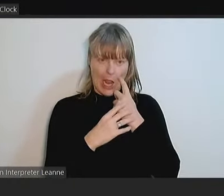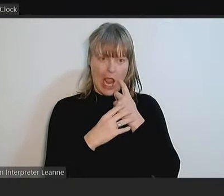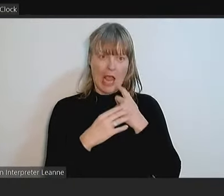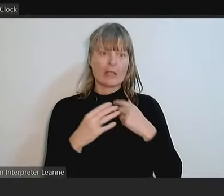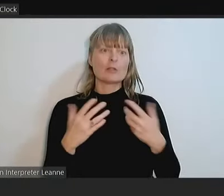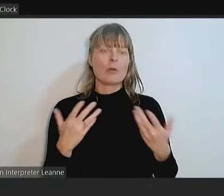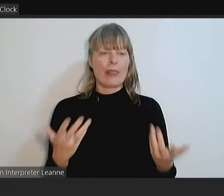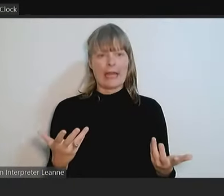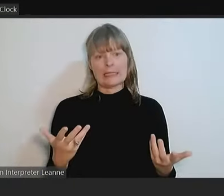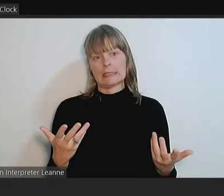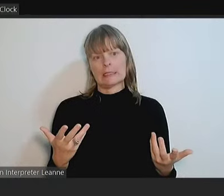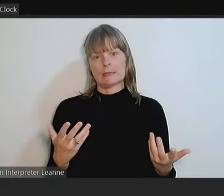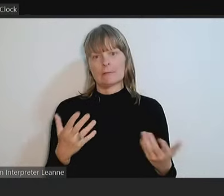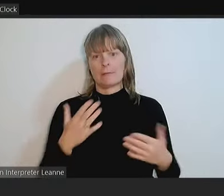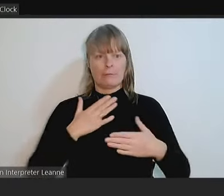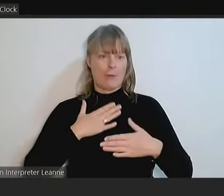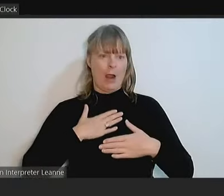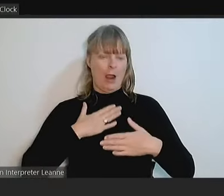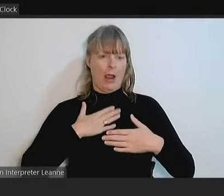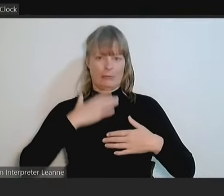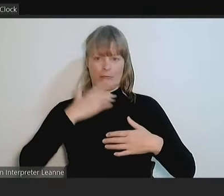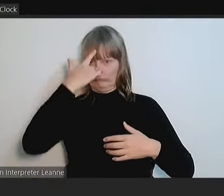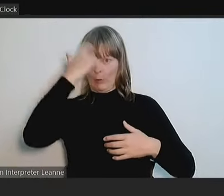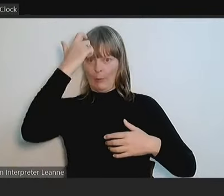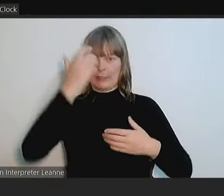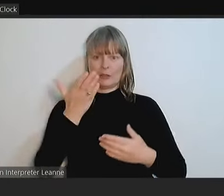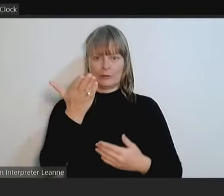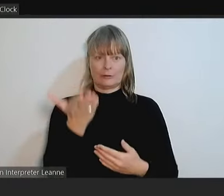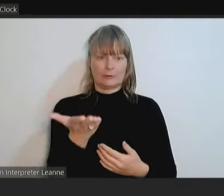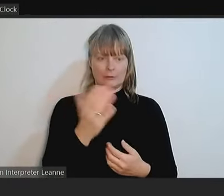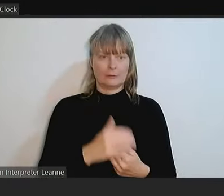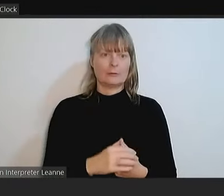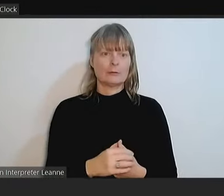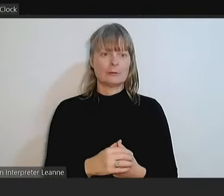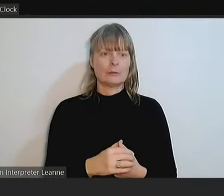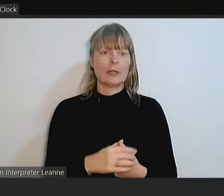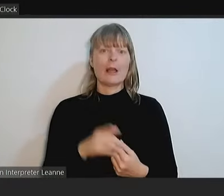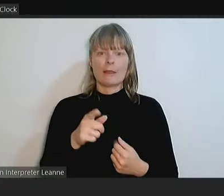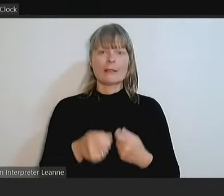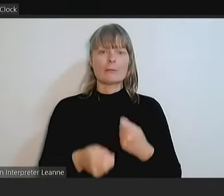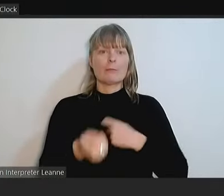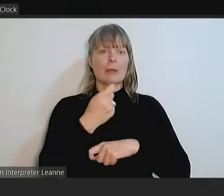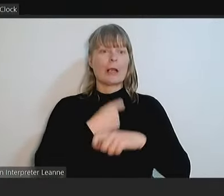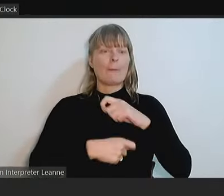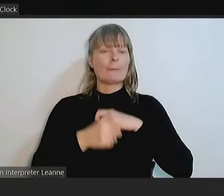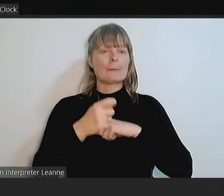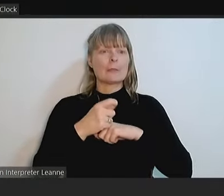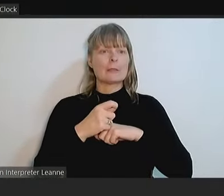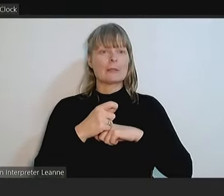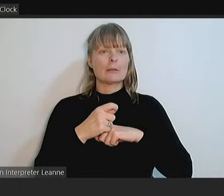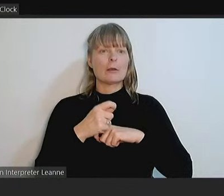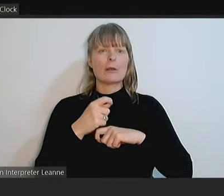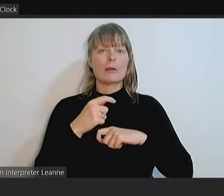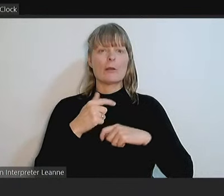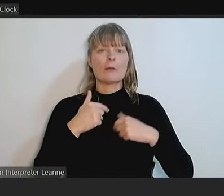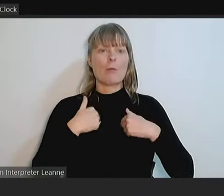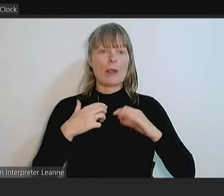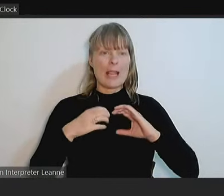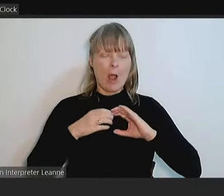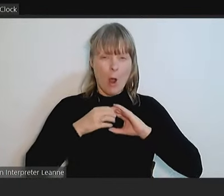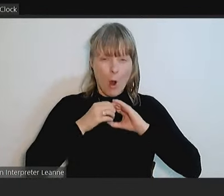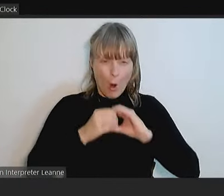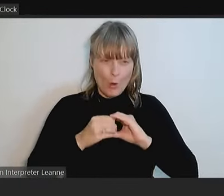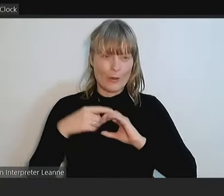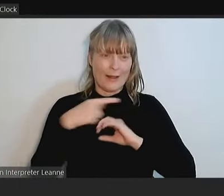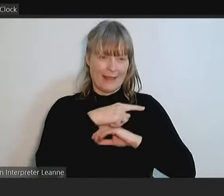the proposition here that this does become a milestone for this Council to collectively own. Madam Mayor, I